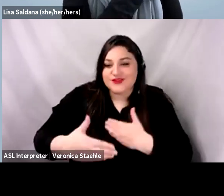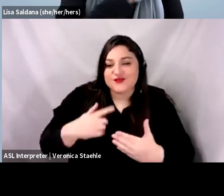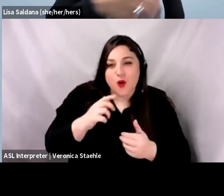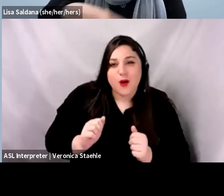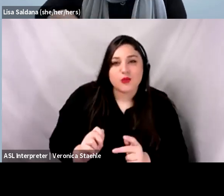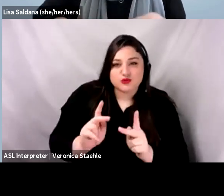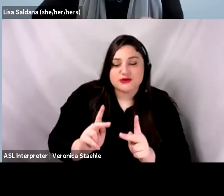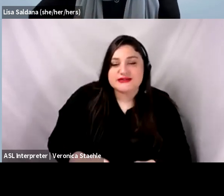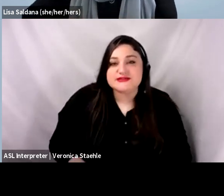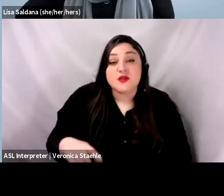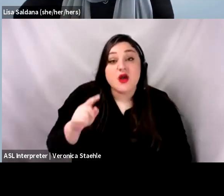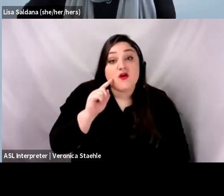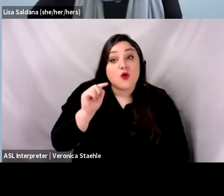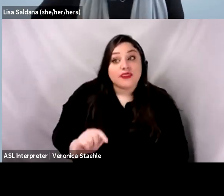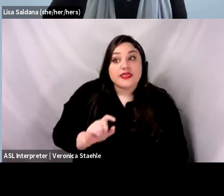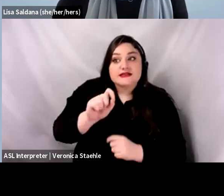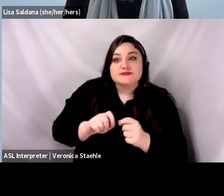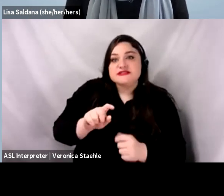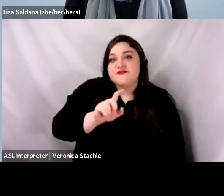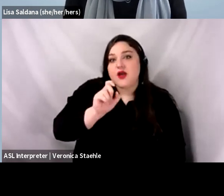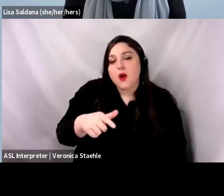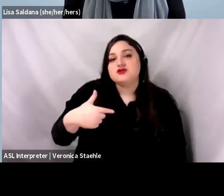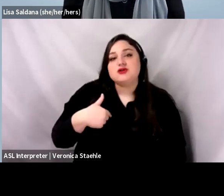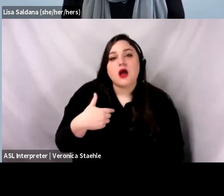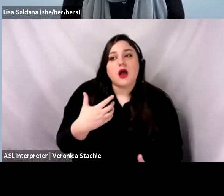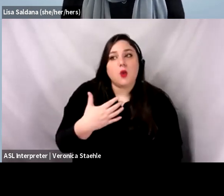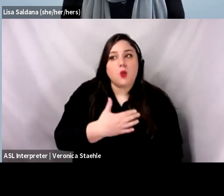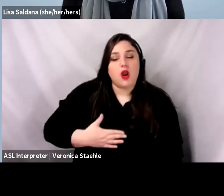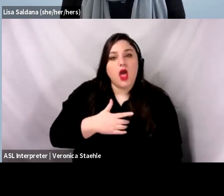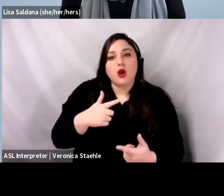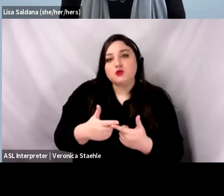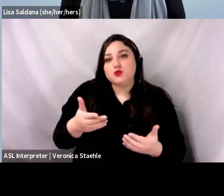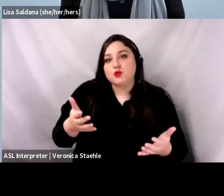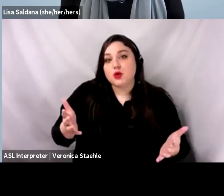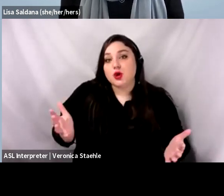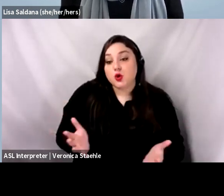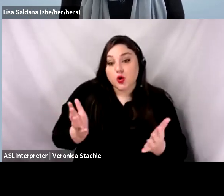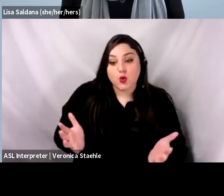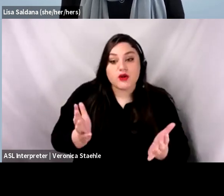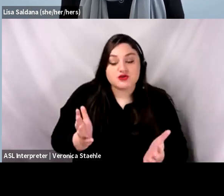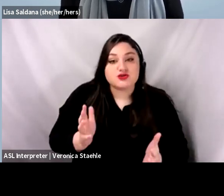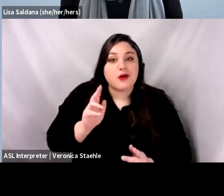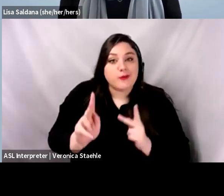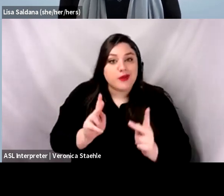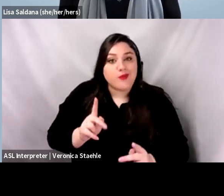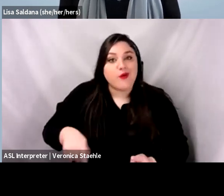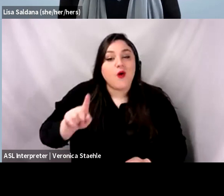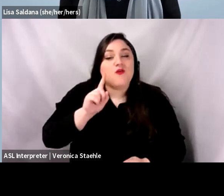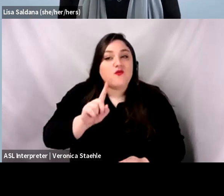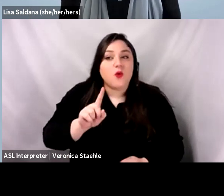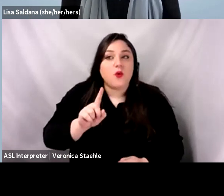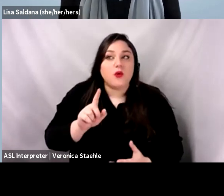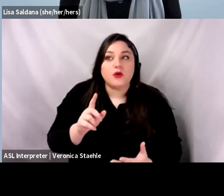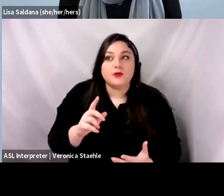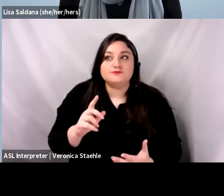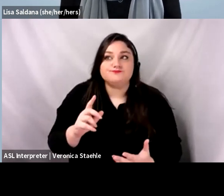particular question, I always like to encourage folks to, um, um, for a lot of roles, not just, not